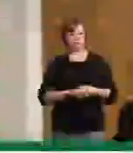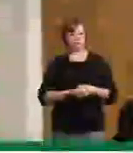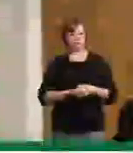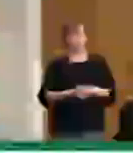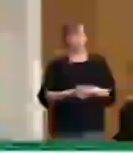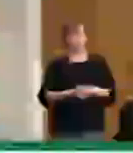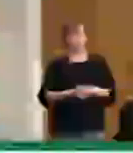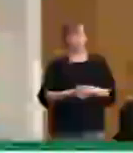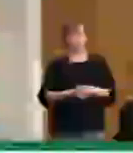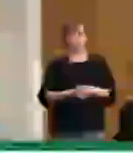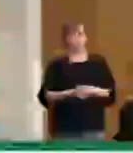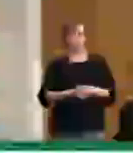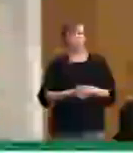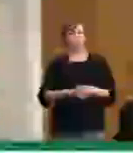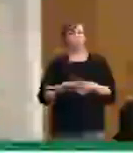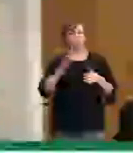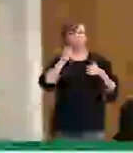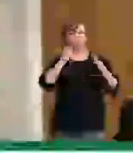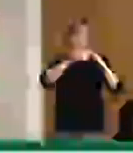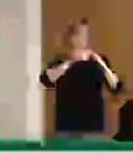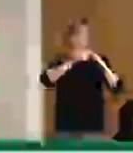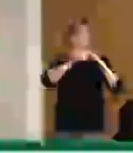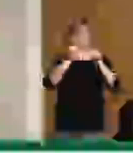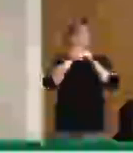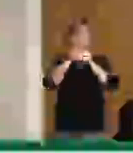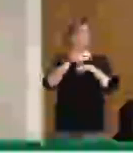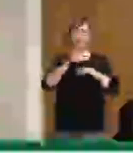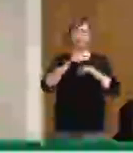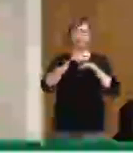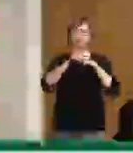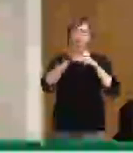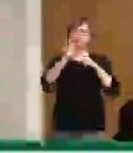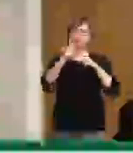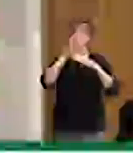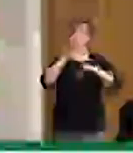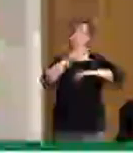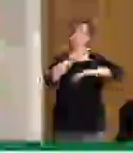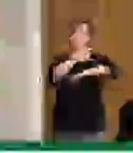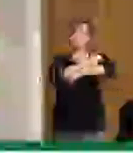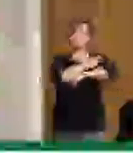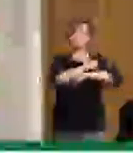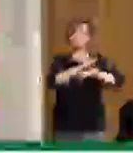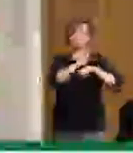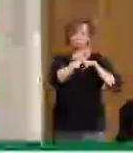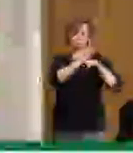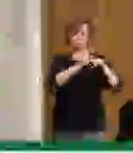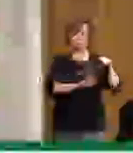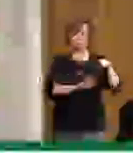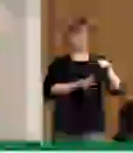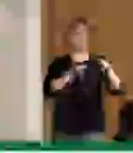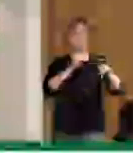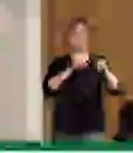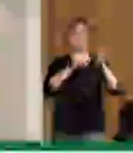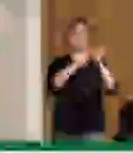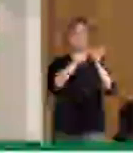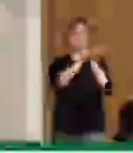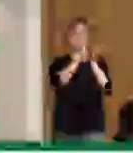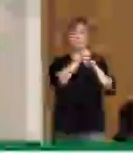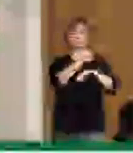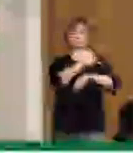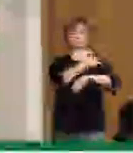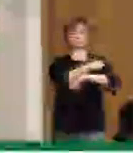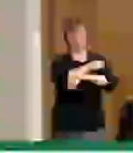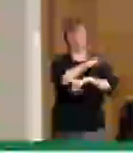a third of the population with influenza every year. This year, you know, we are ready to vaccinate half the population. That's a yearly program.